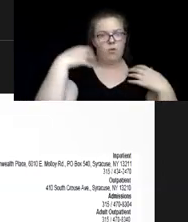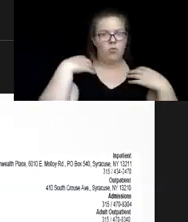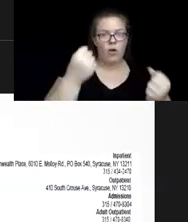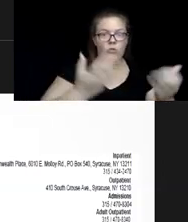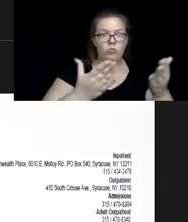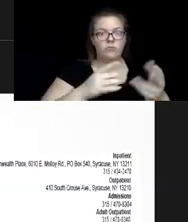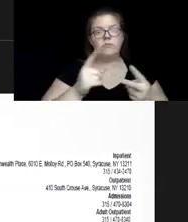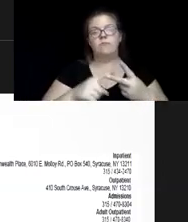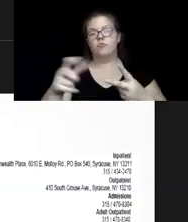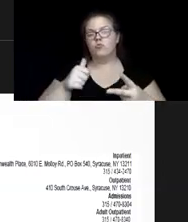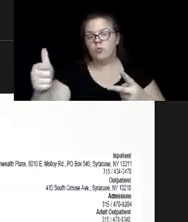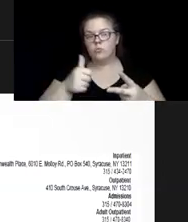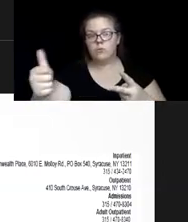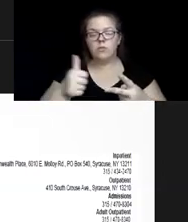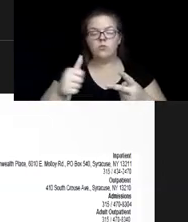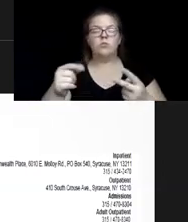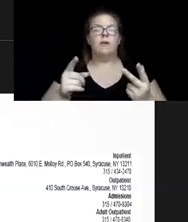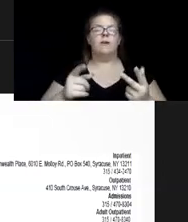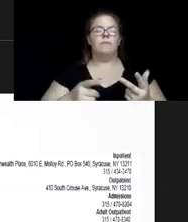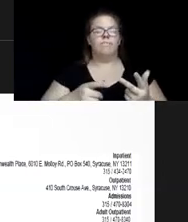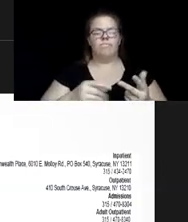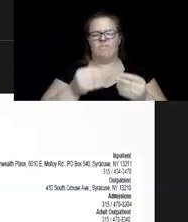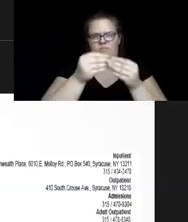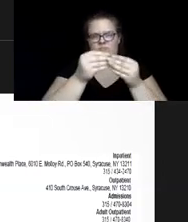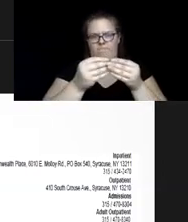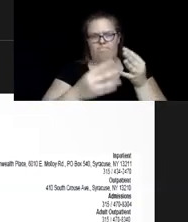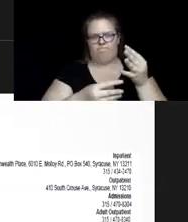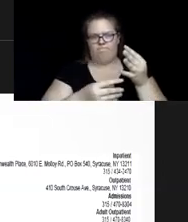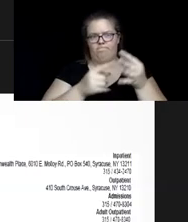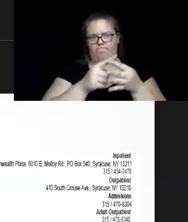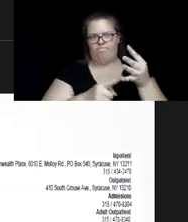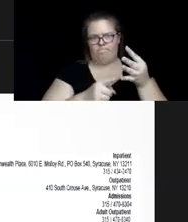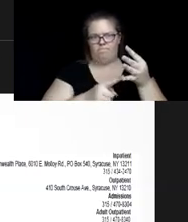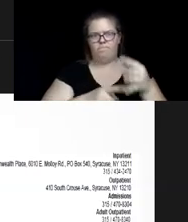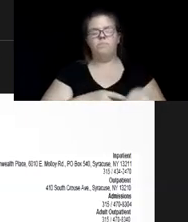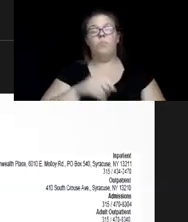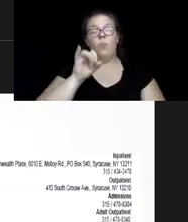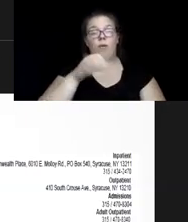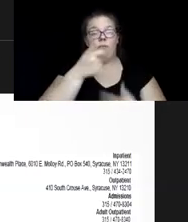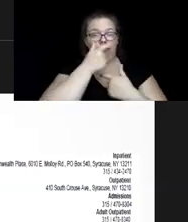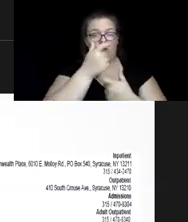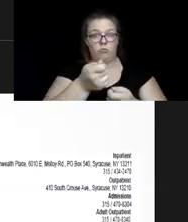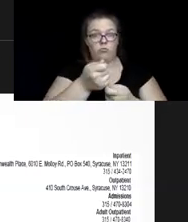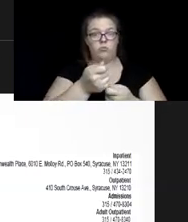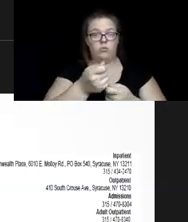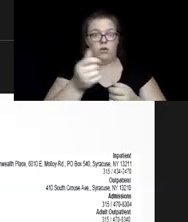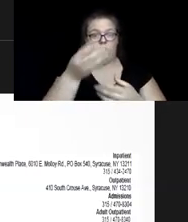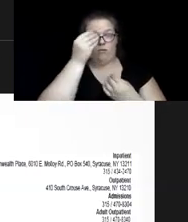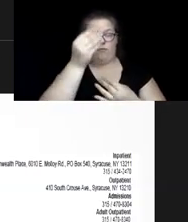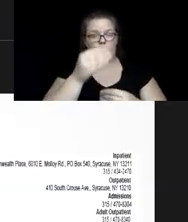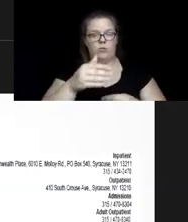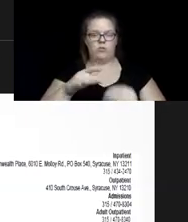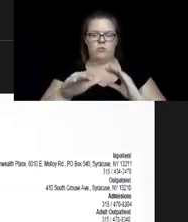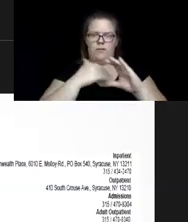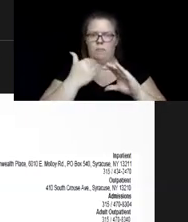transportation services. There are four. So if anyone is interested in any of that information, please feel free to email me